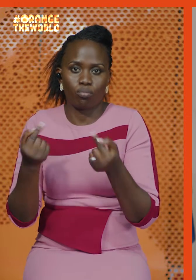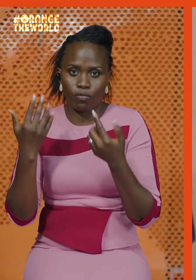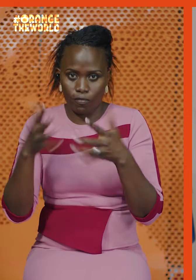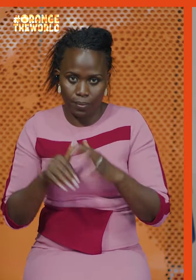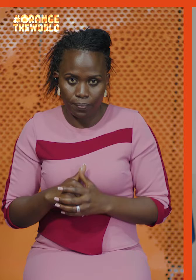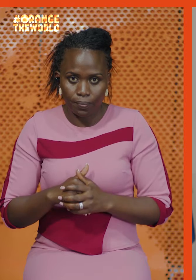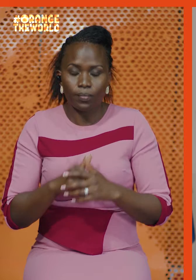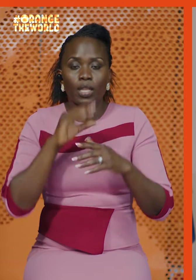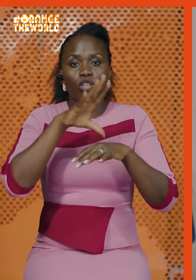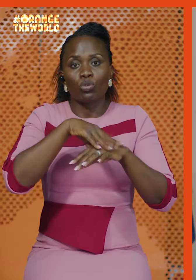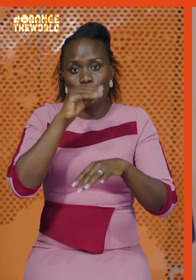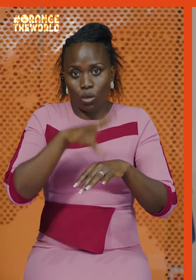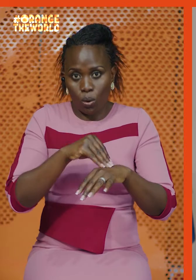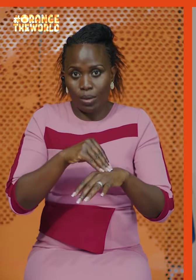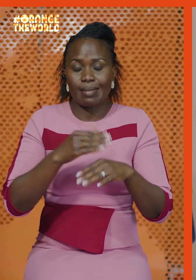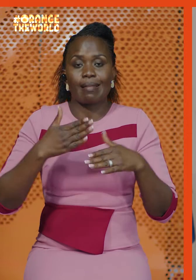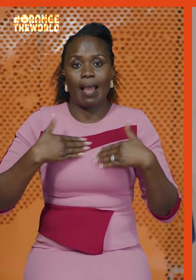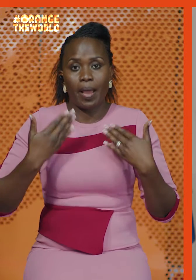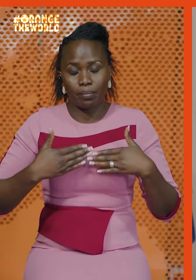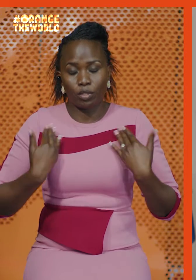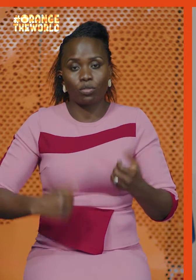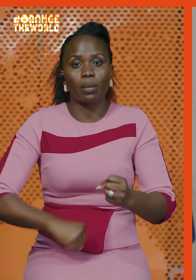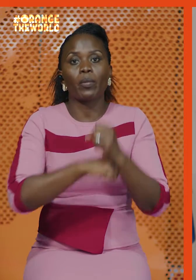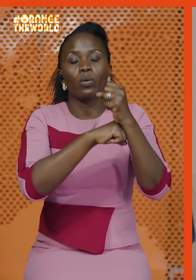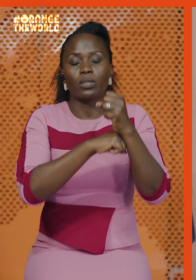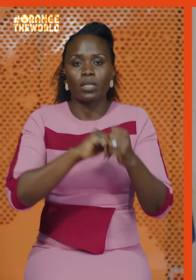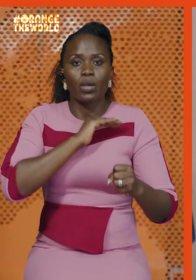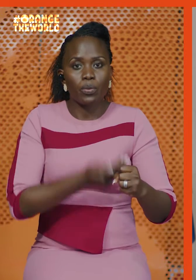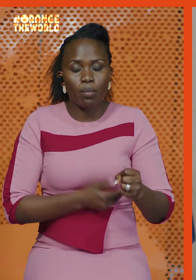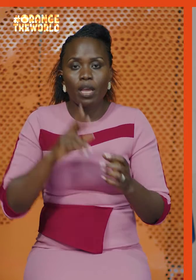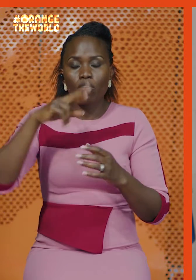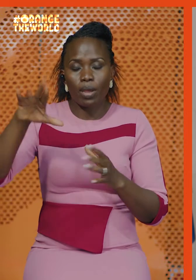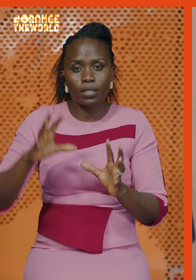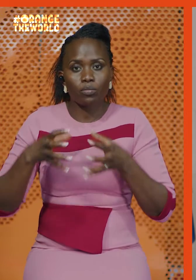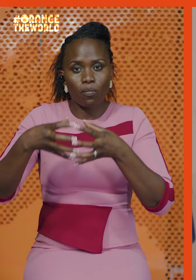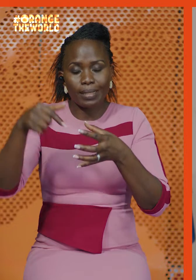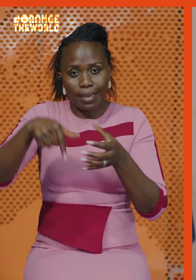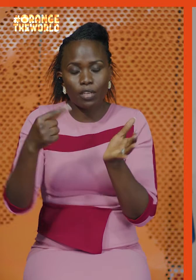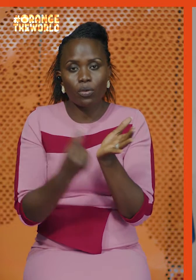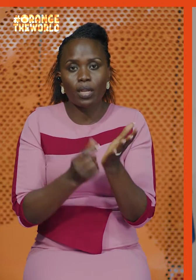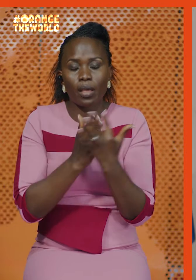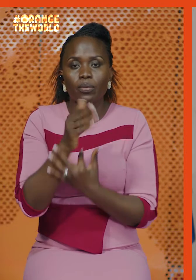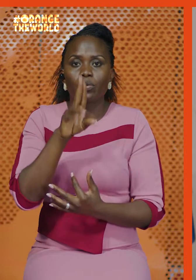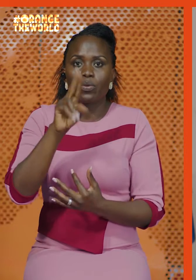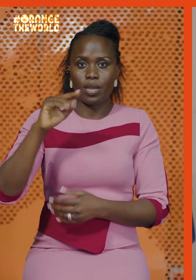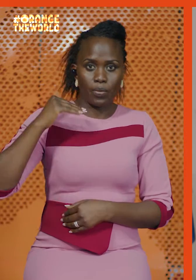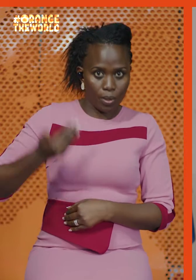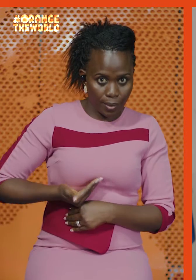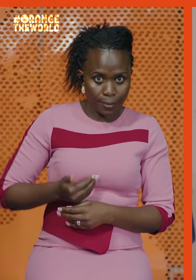That's why Sweden is very proud to support the women's rights movement in Uganda through UN Women.